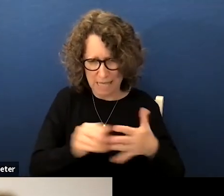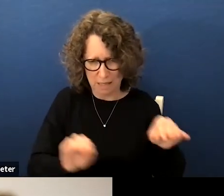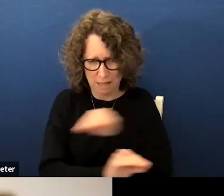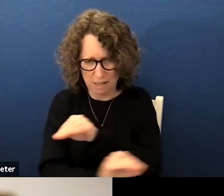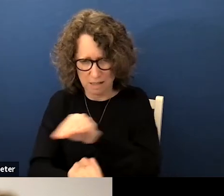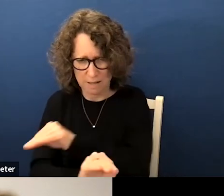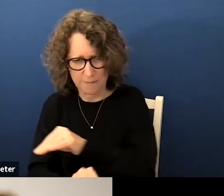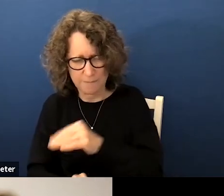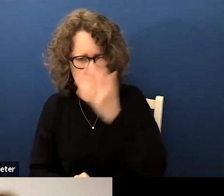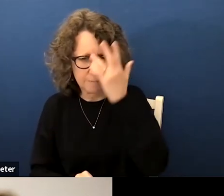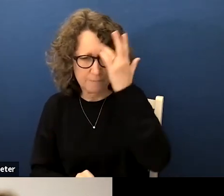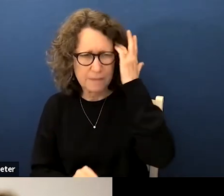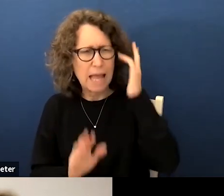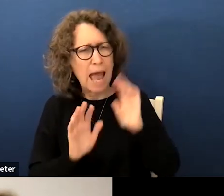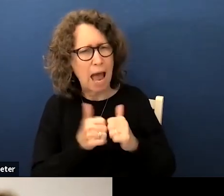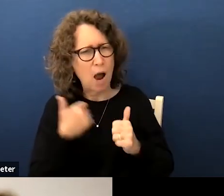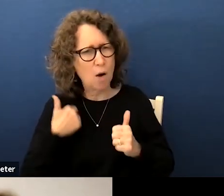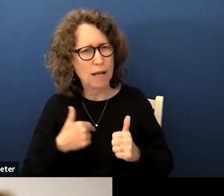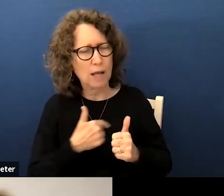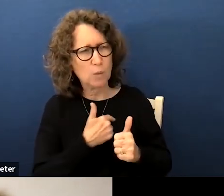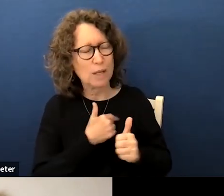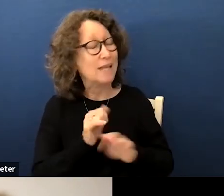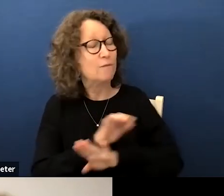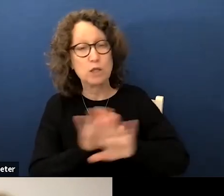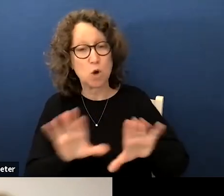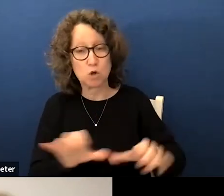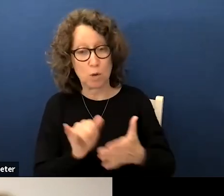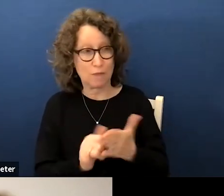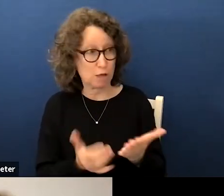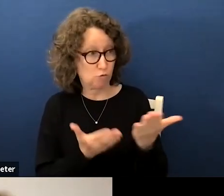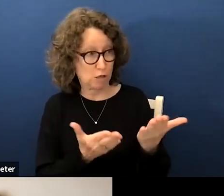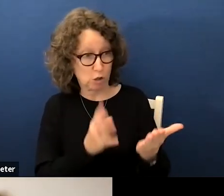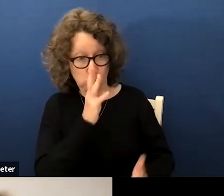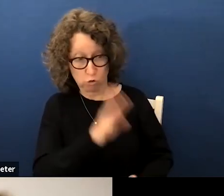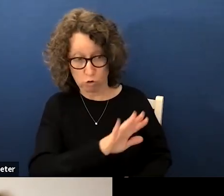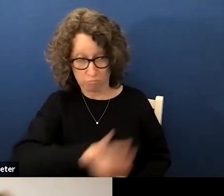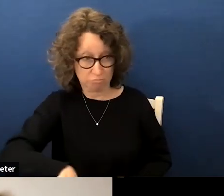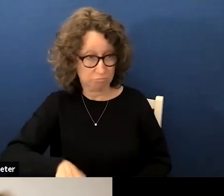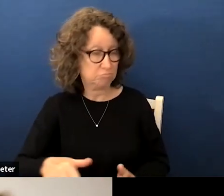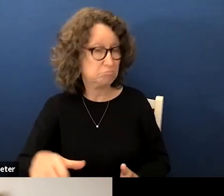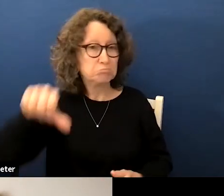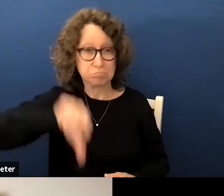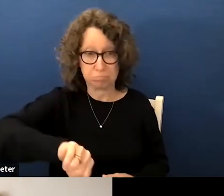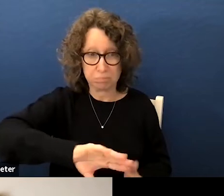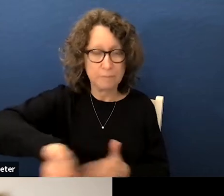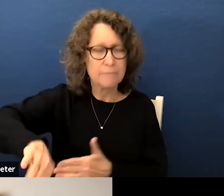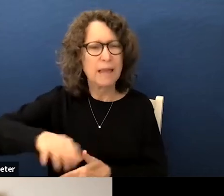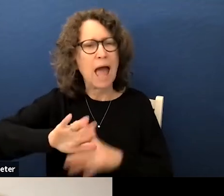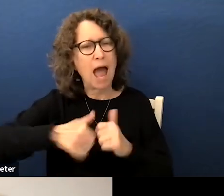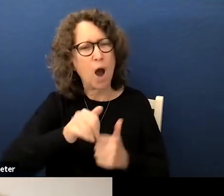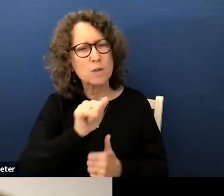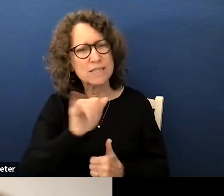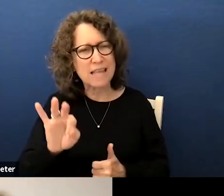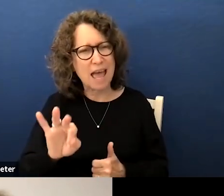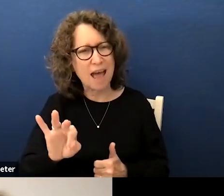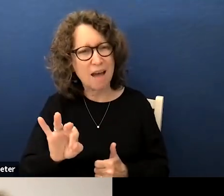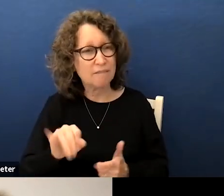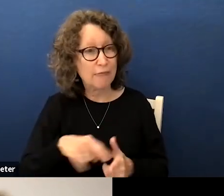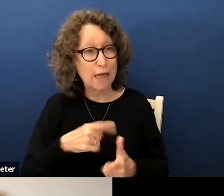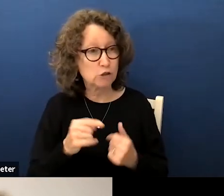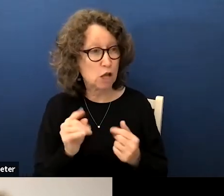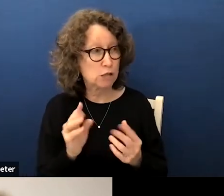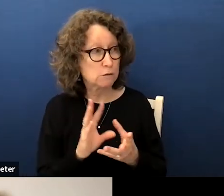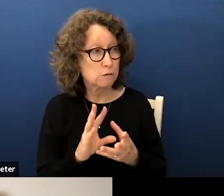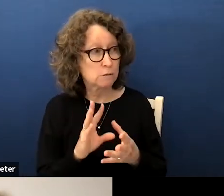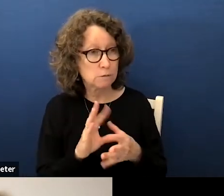reflecting that as well how do we then if we don't do this resolution how does the staff then is they just take these comments